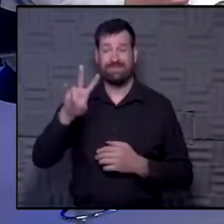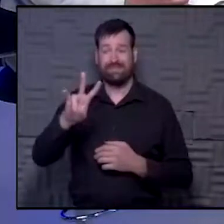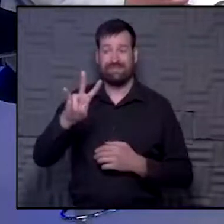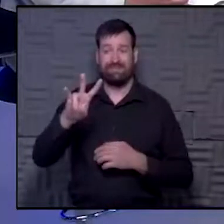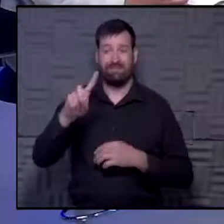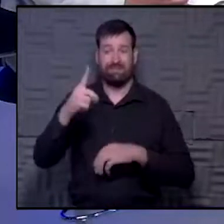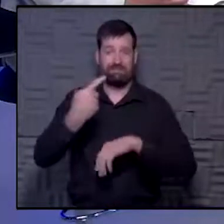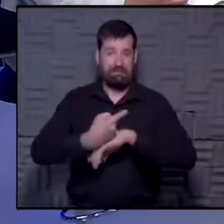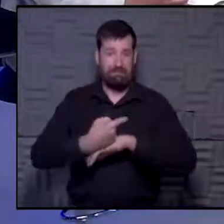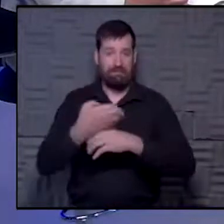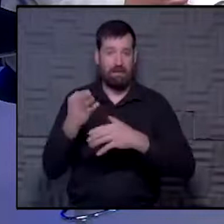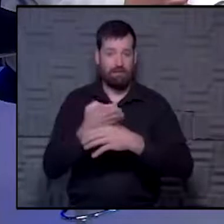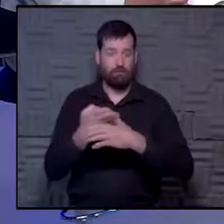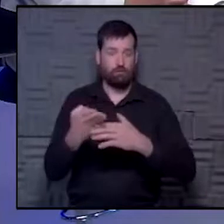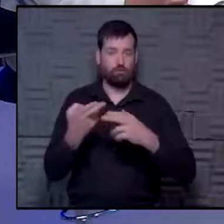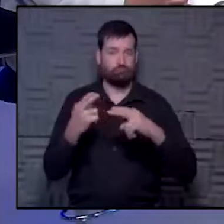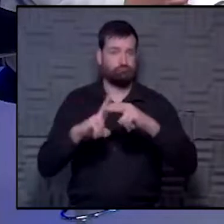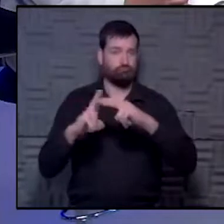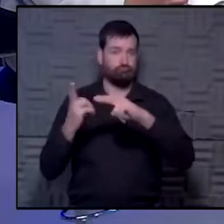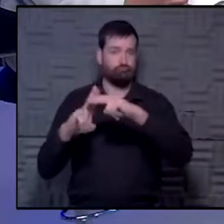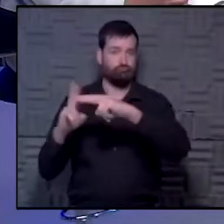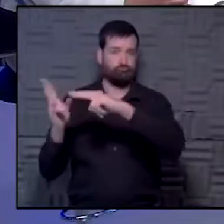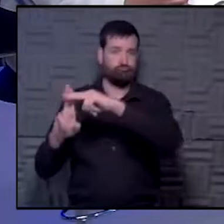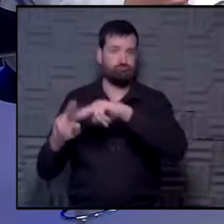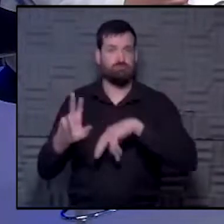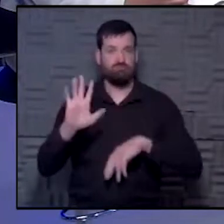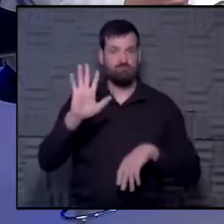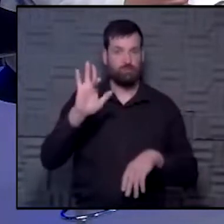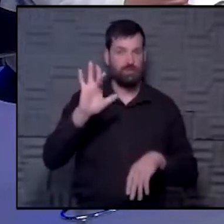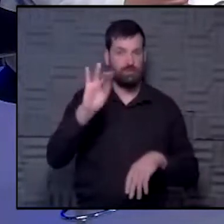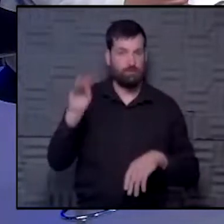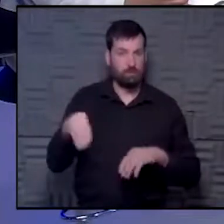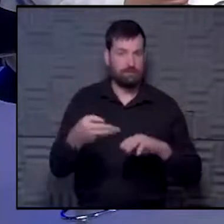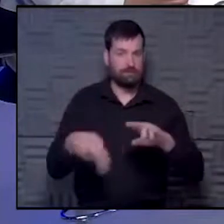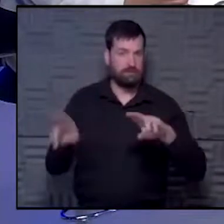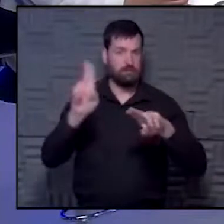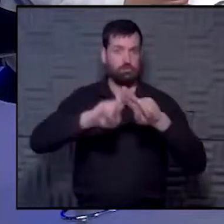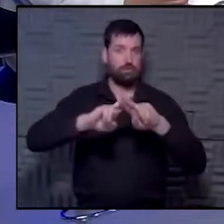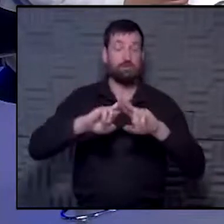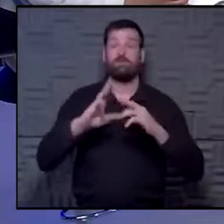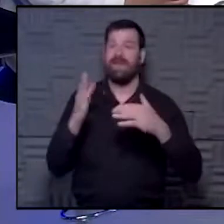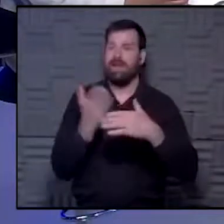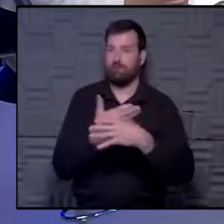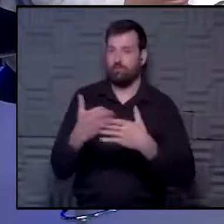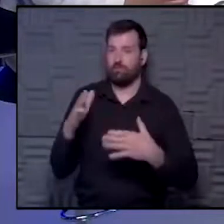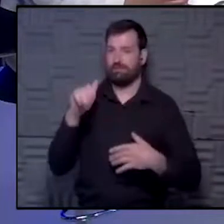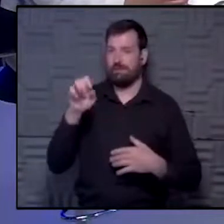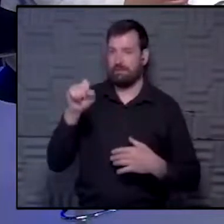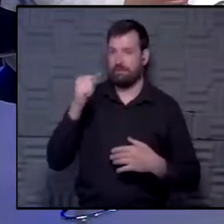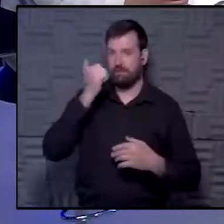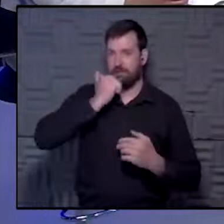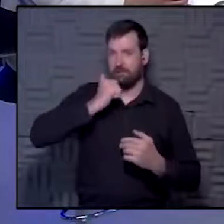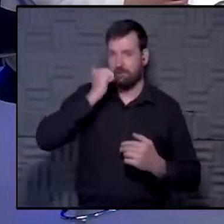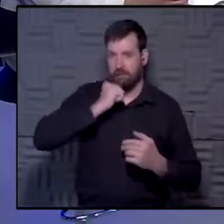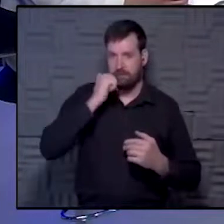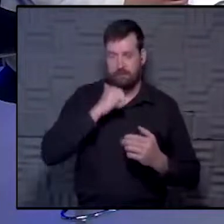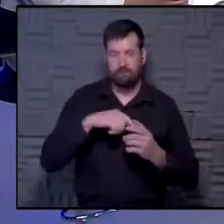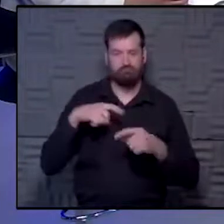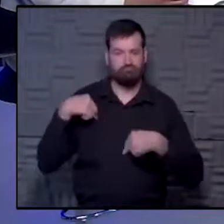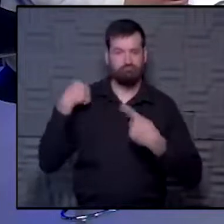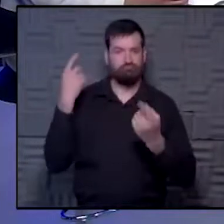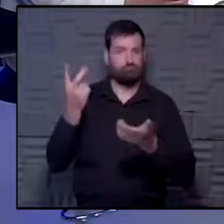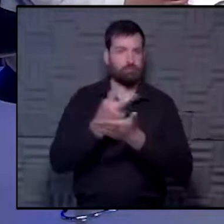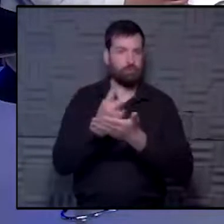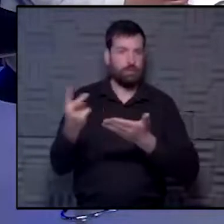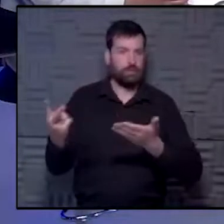averages have continued to increase. We've seen about a 25% increase in the number of new cases, average number of new cases per day over the last two